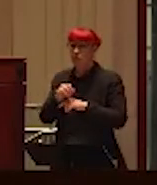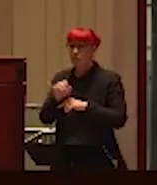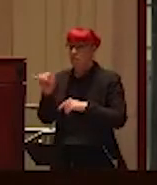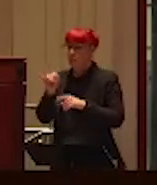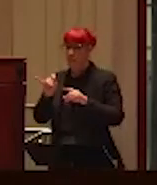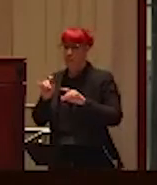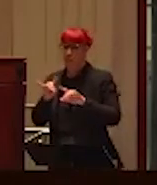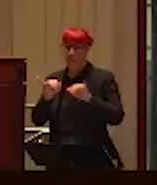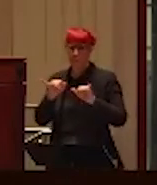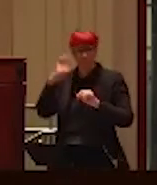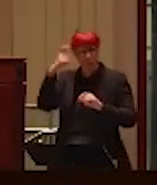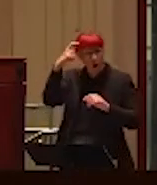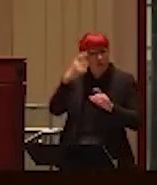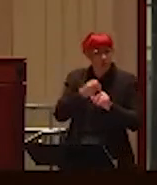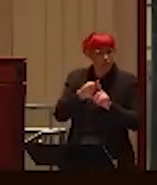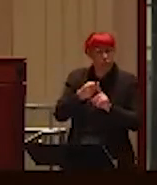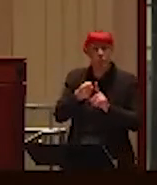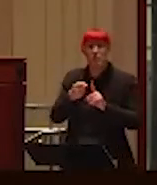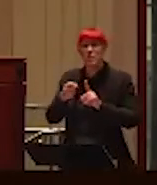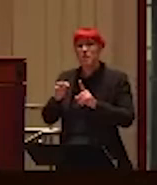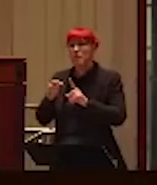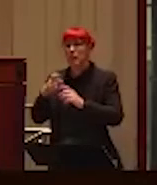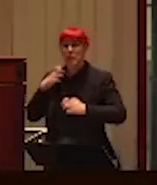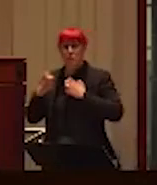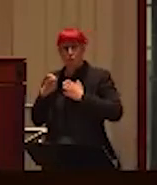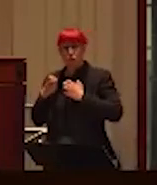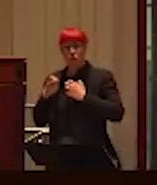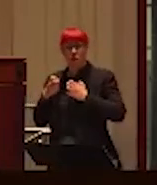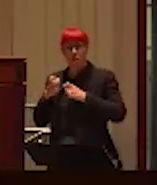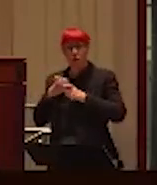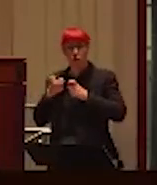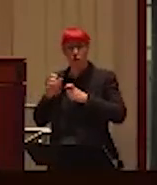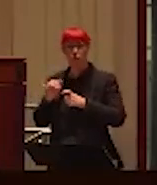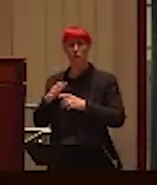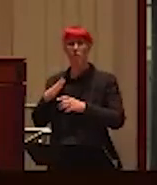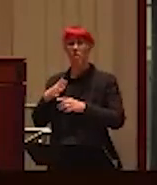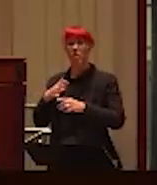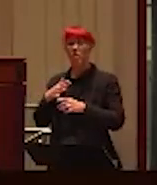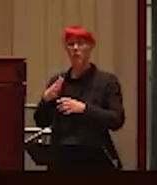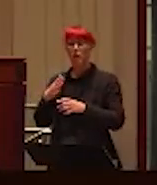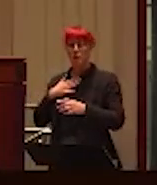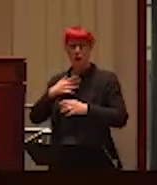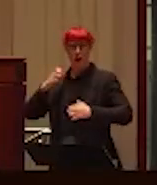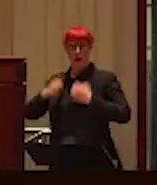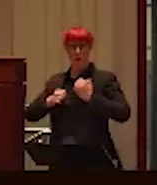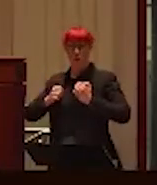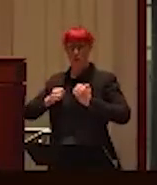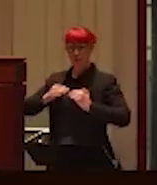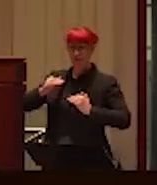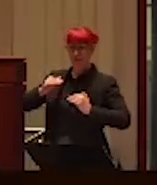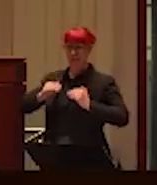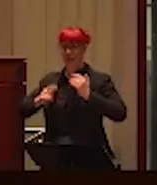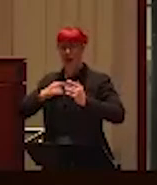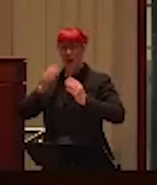of my emotions were always dysregulated in a, in a very hypo, hyper way. I was, I was anxious, and I was having